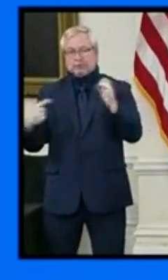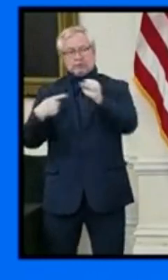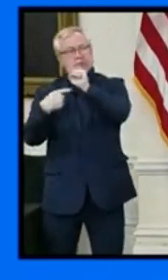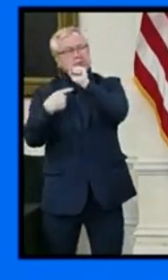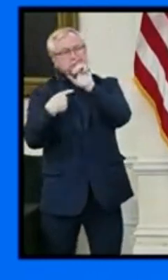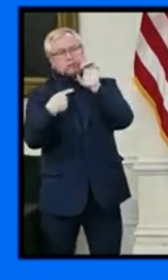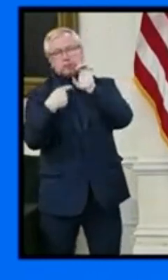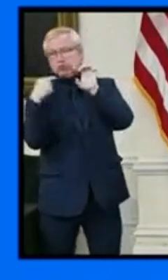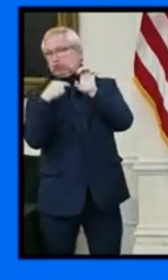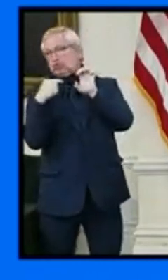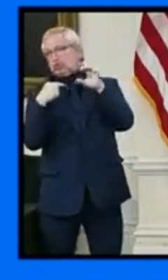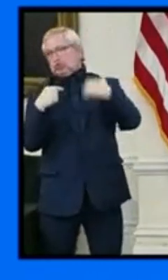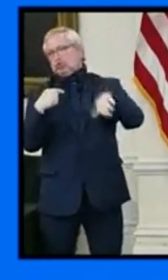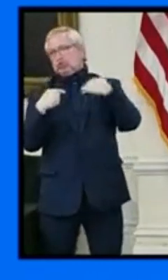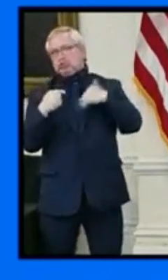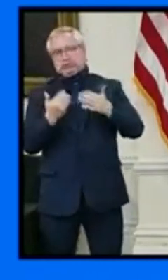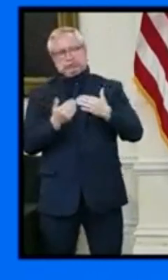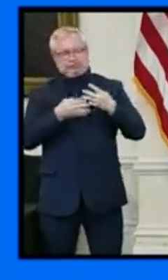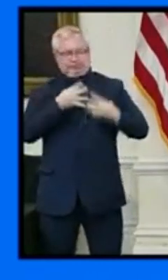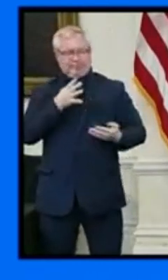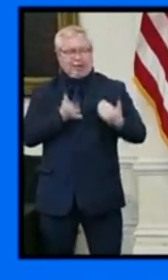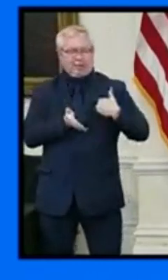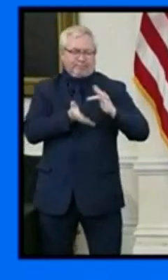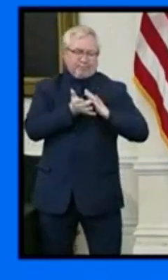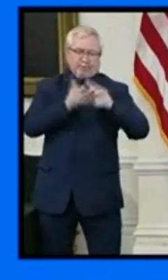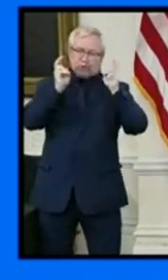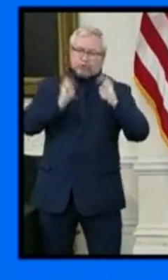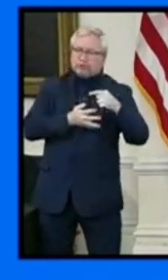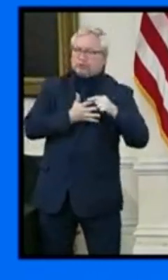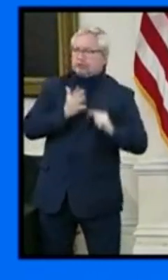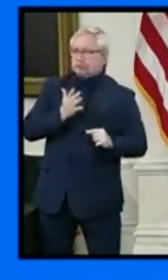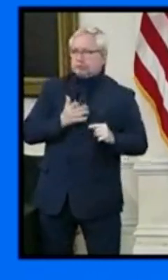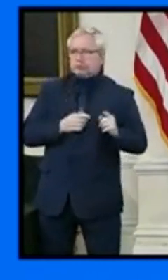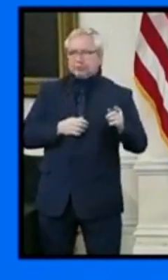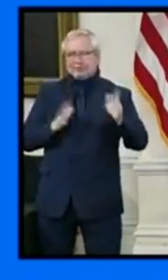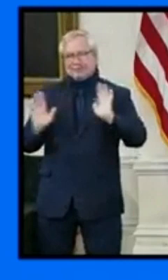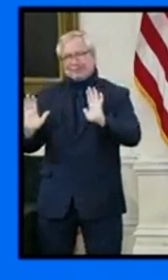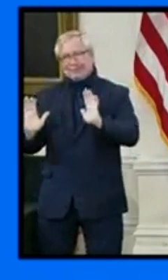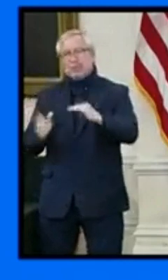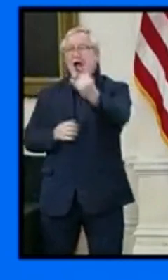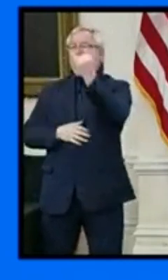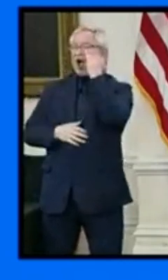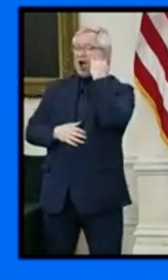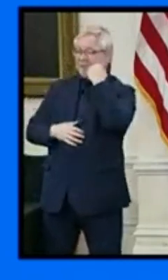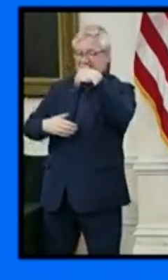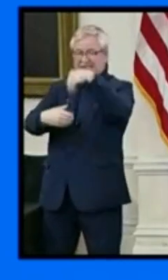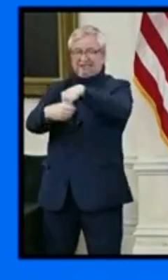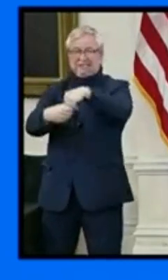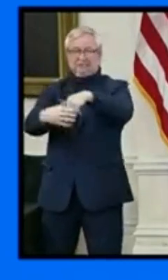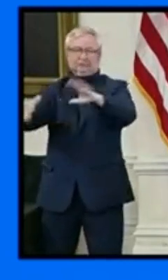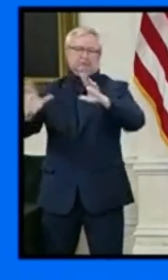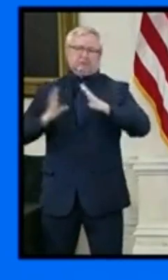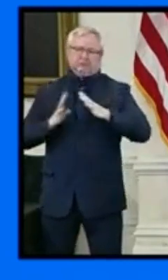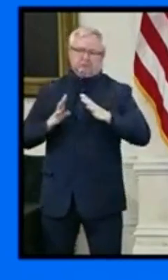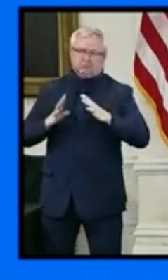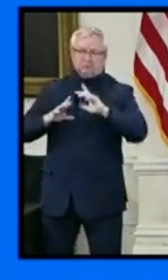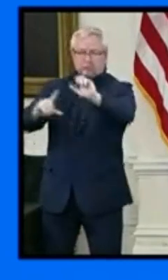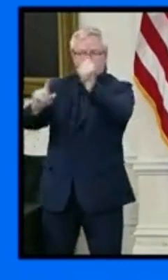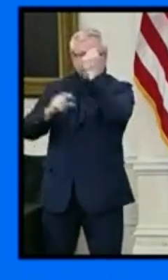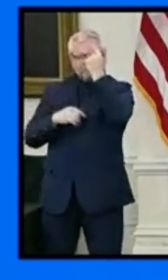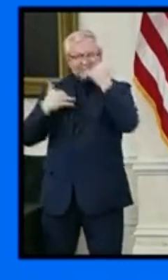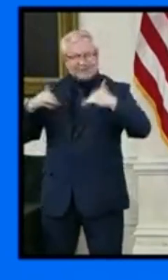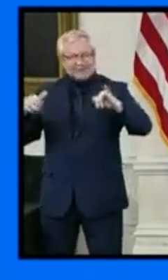congregations. Inside services may be permitted at 50 percent capacity or less, with